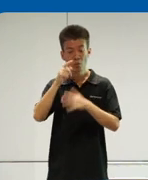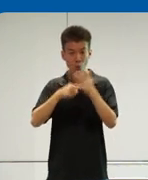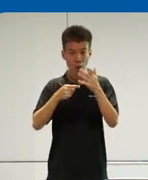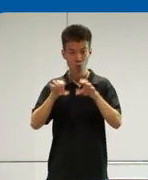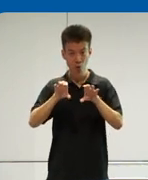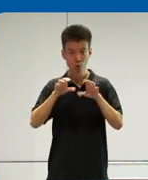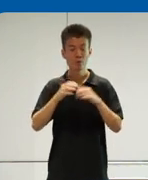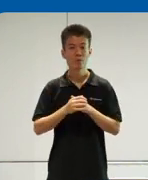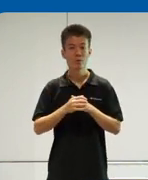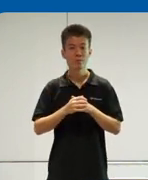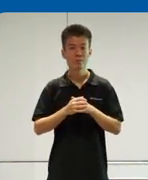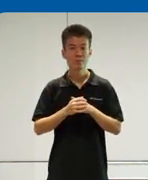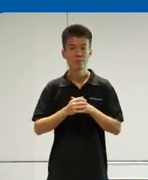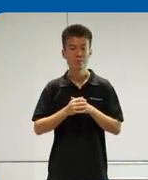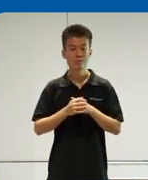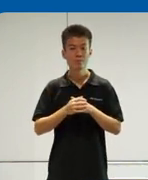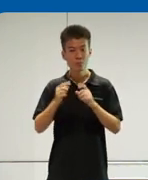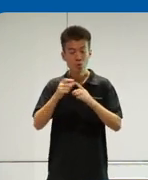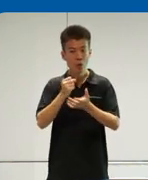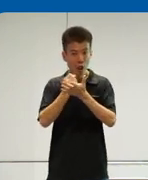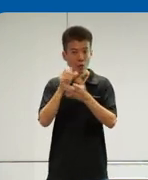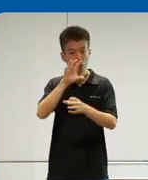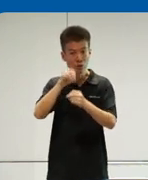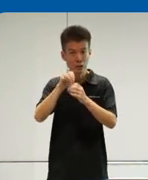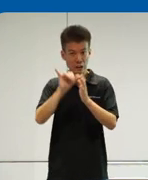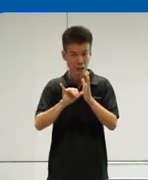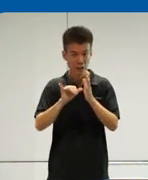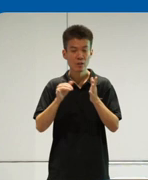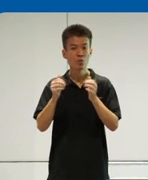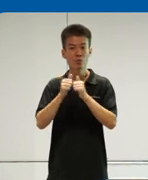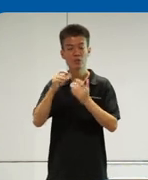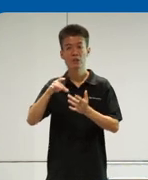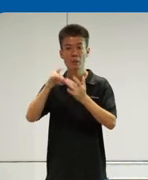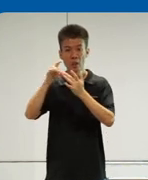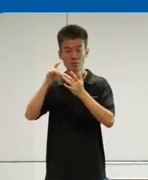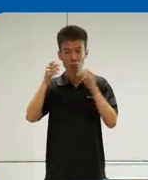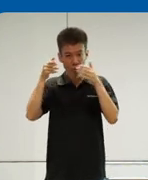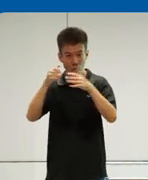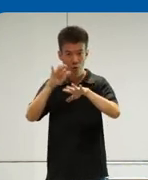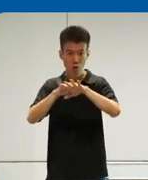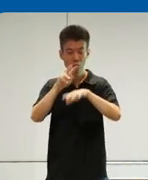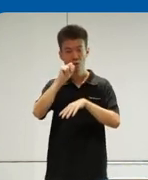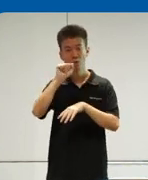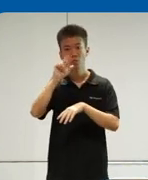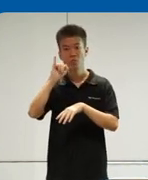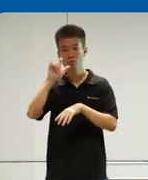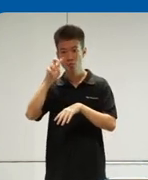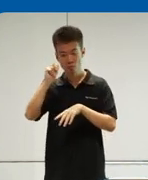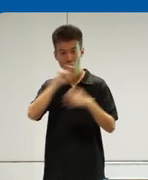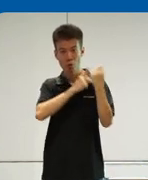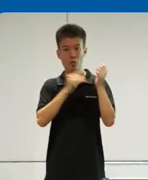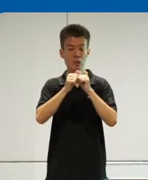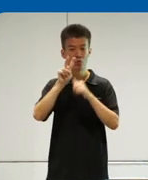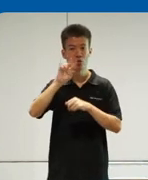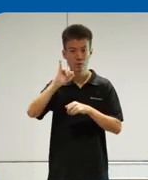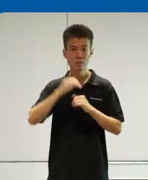doing to help inclusivity with a special focus on NaviLens and empowering the visually impaired.